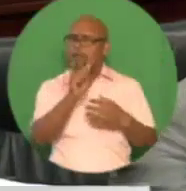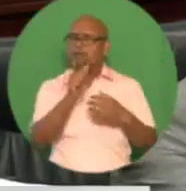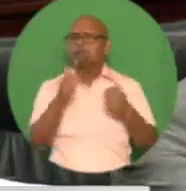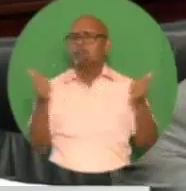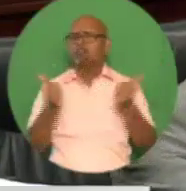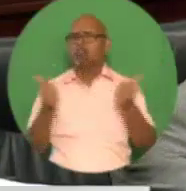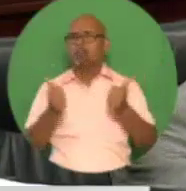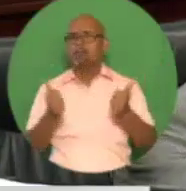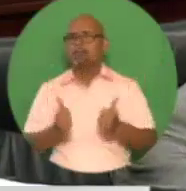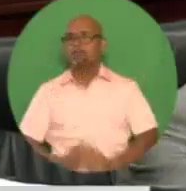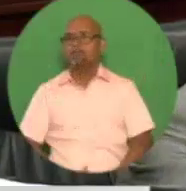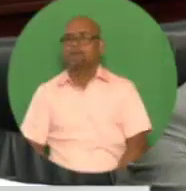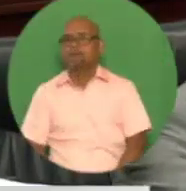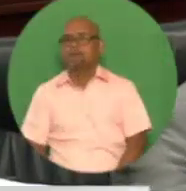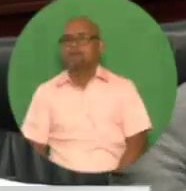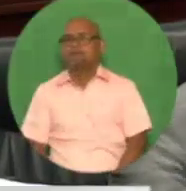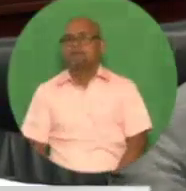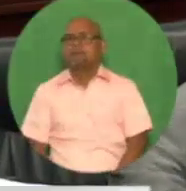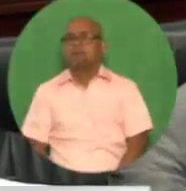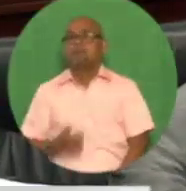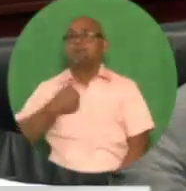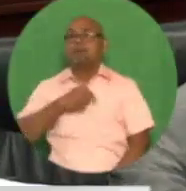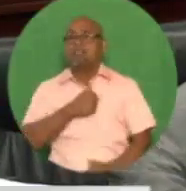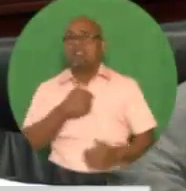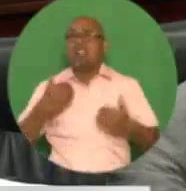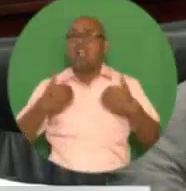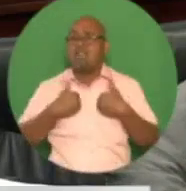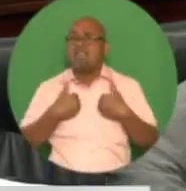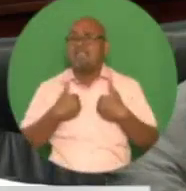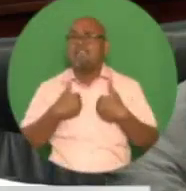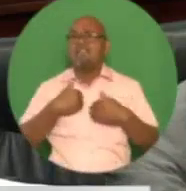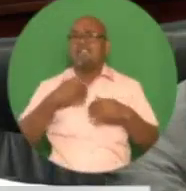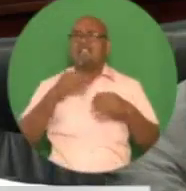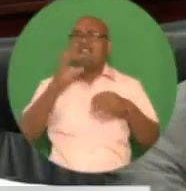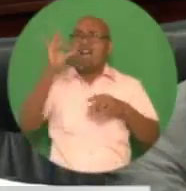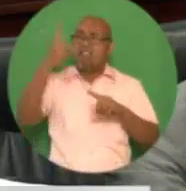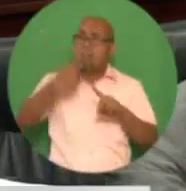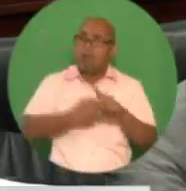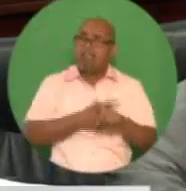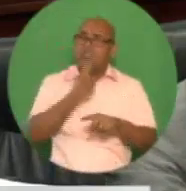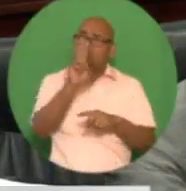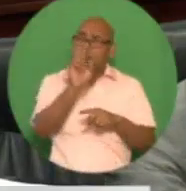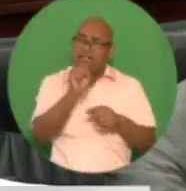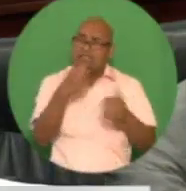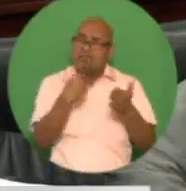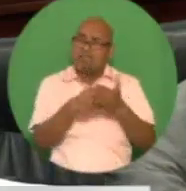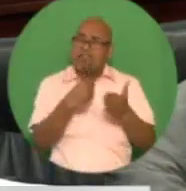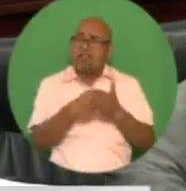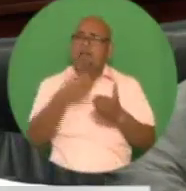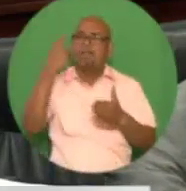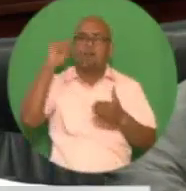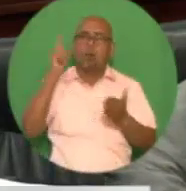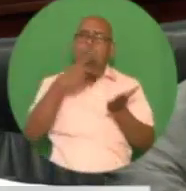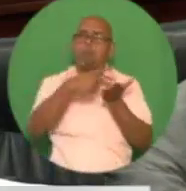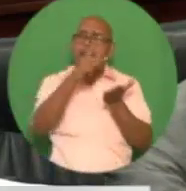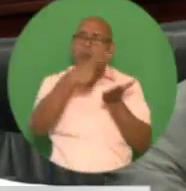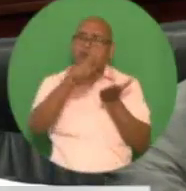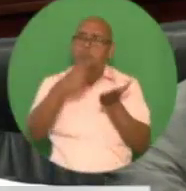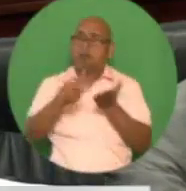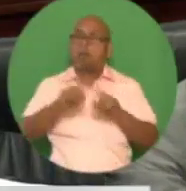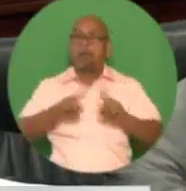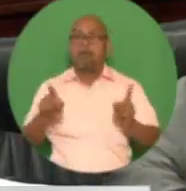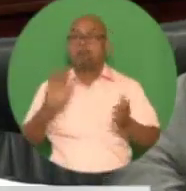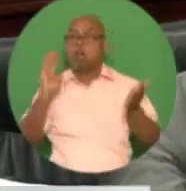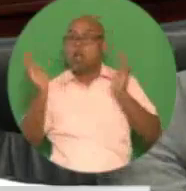that we still have over eight months of import cover. Compare this to nearby Barbados, which